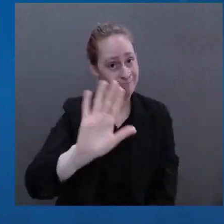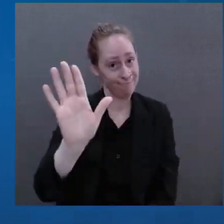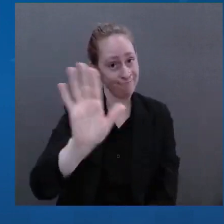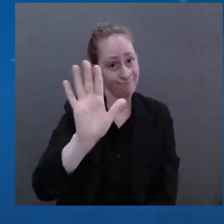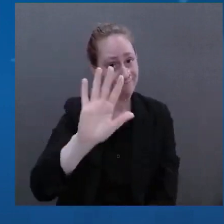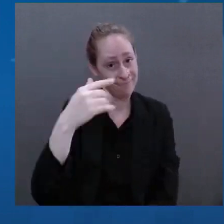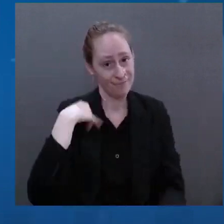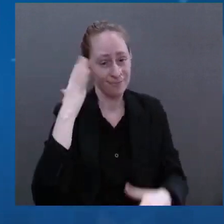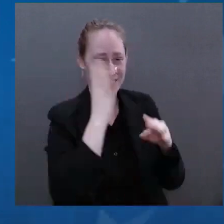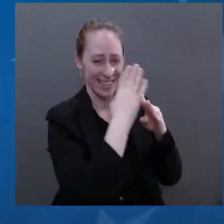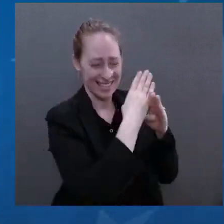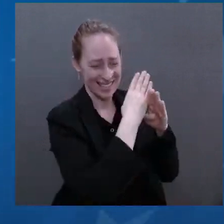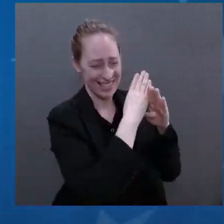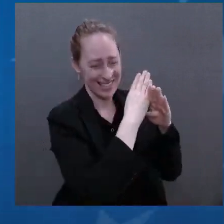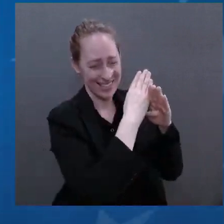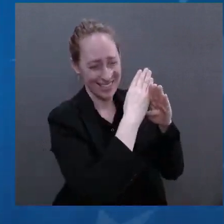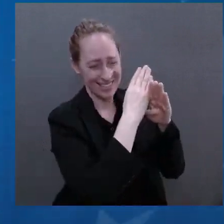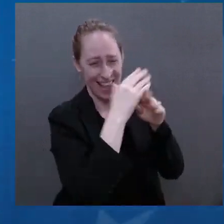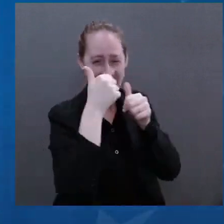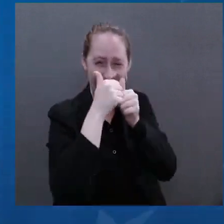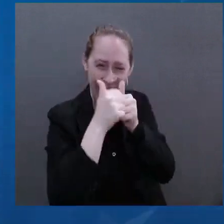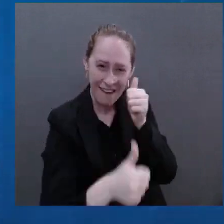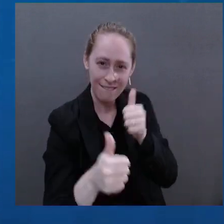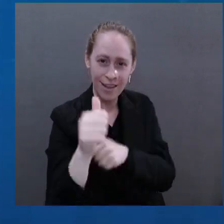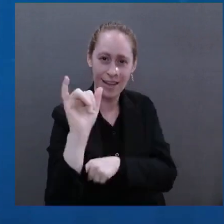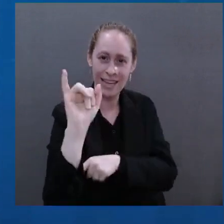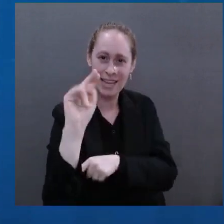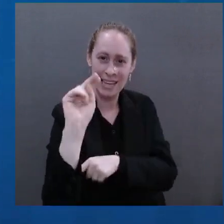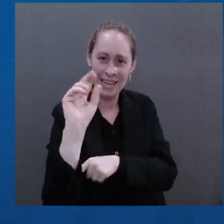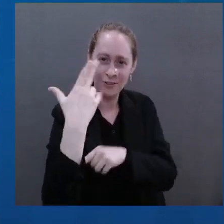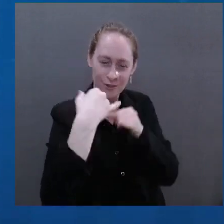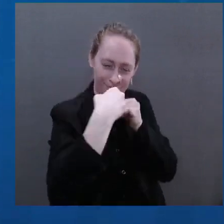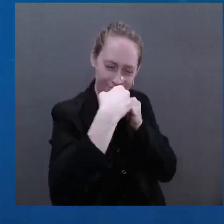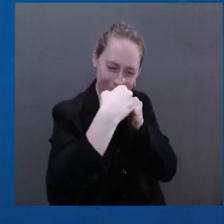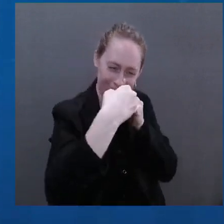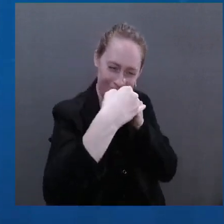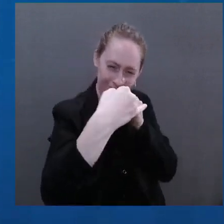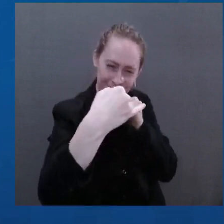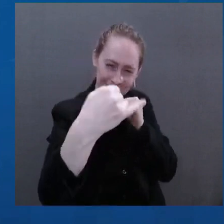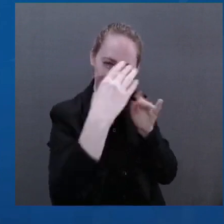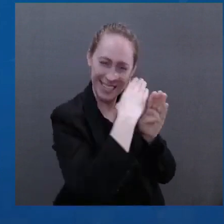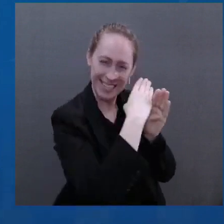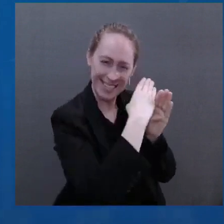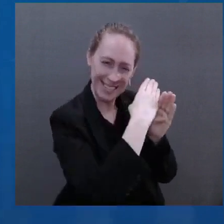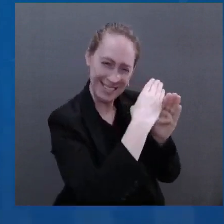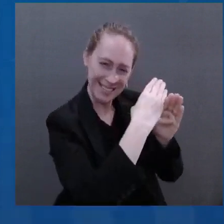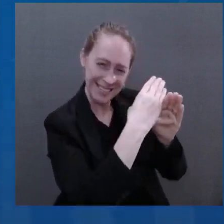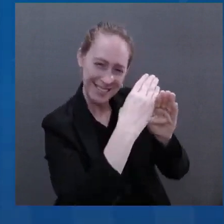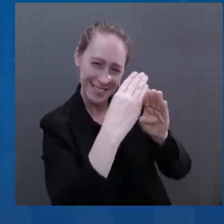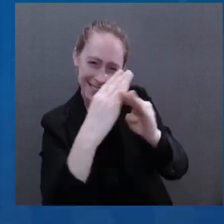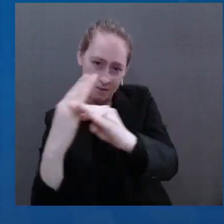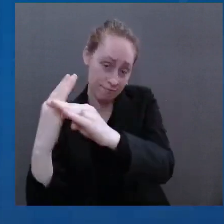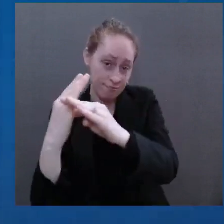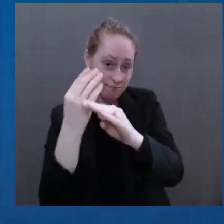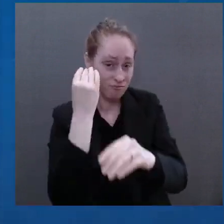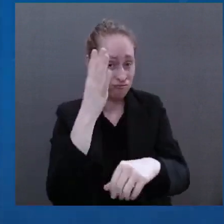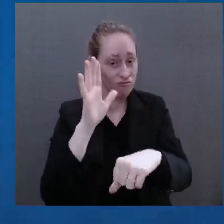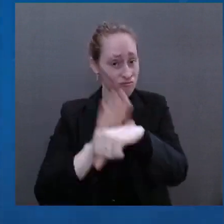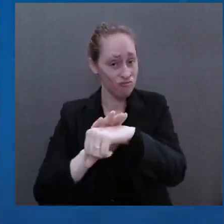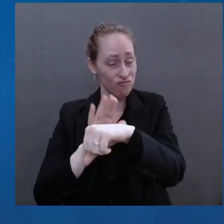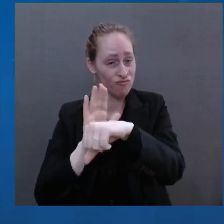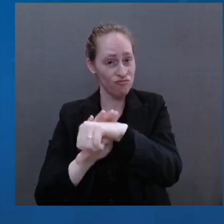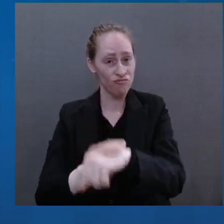of our collective power. And earlier today, I visited here in Assel Stadium where thousands of Ukrainian refugees